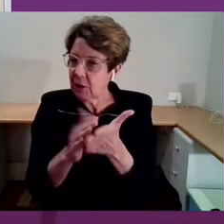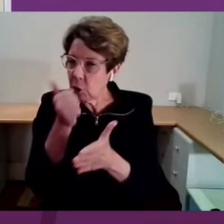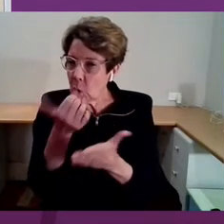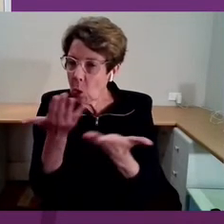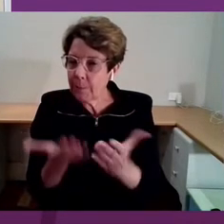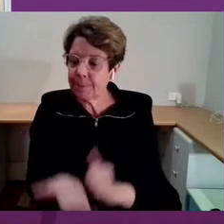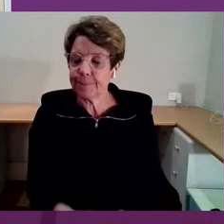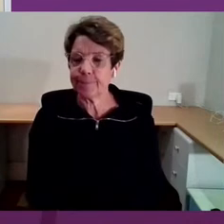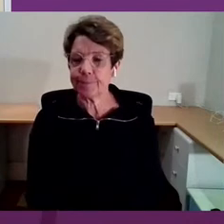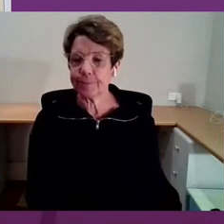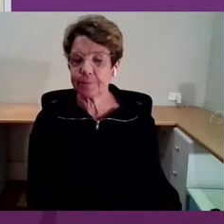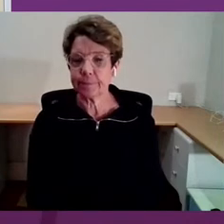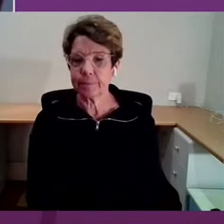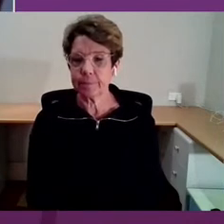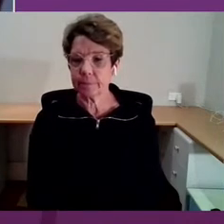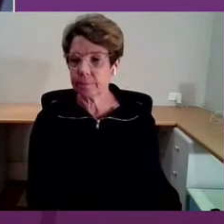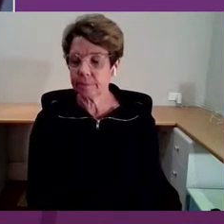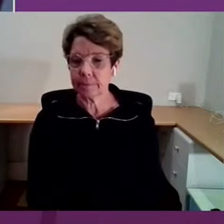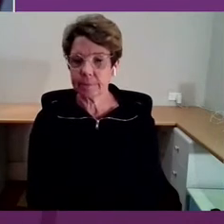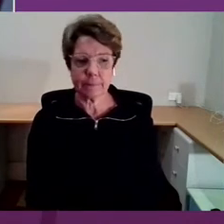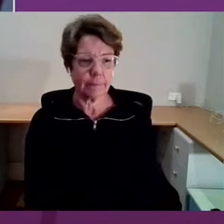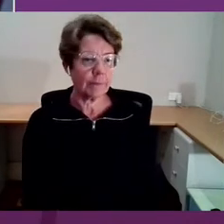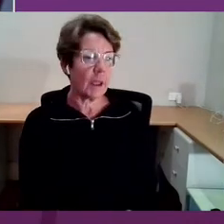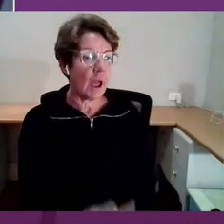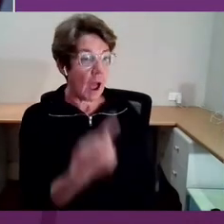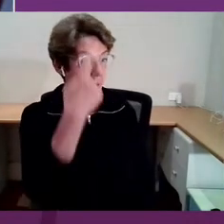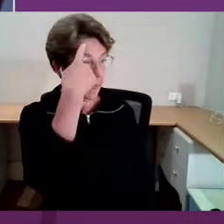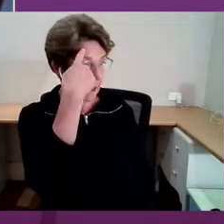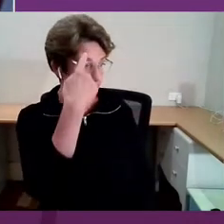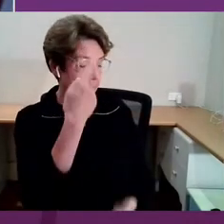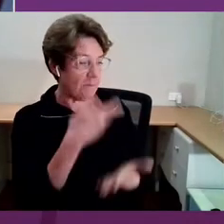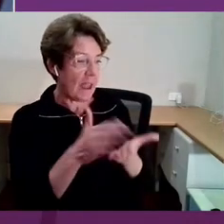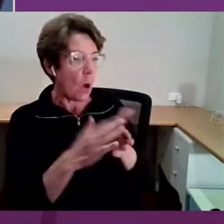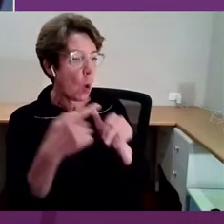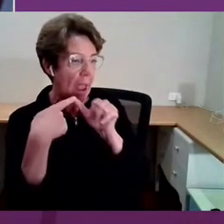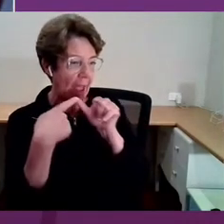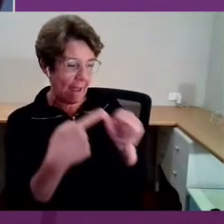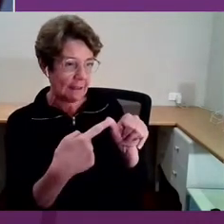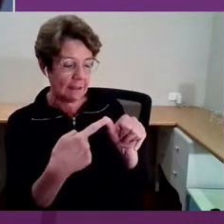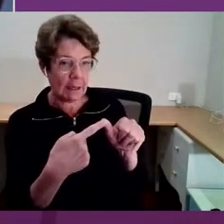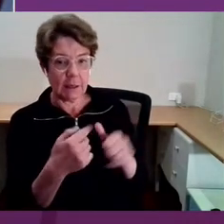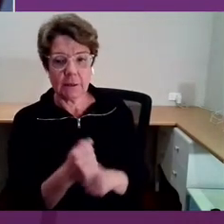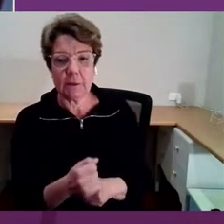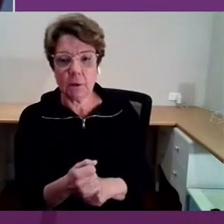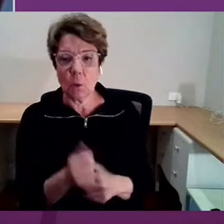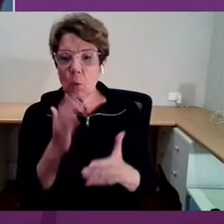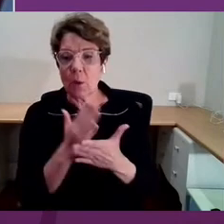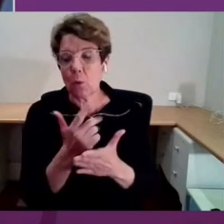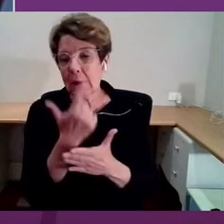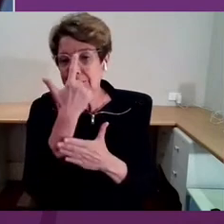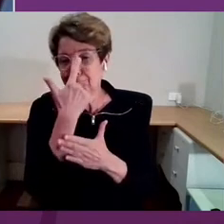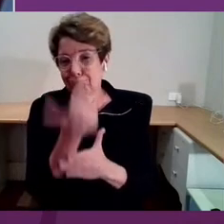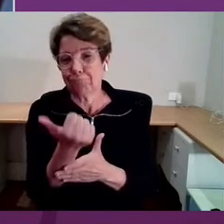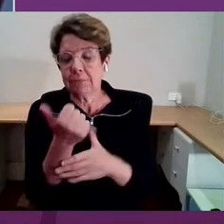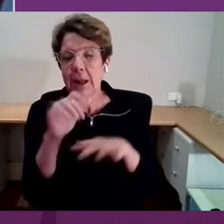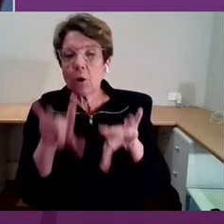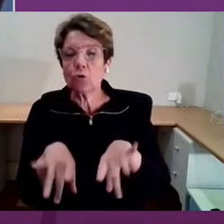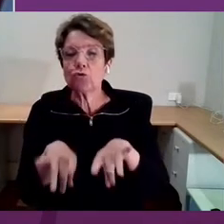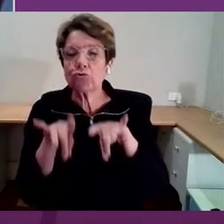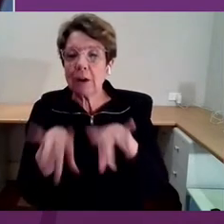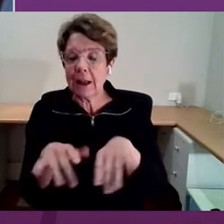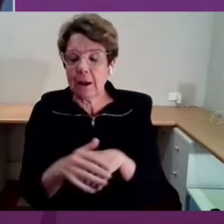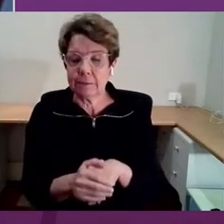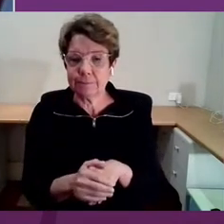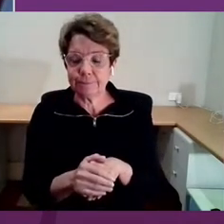I guess how I would answer that is we're profoundly privileged here in Australia to have access to